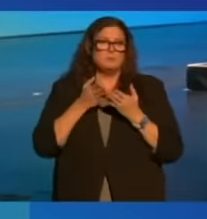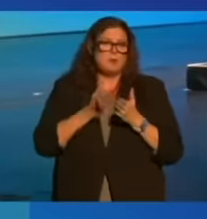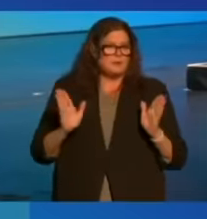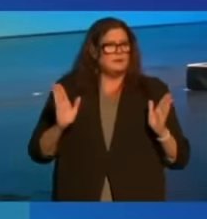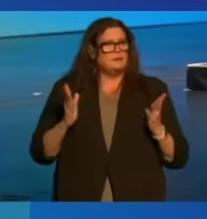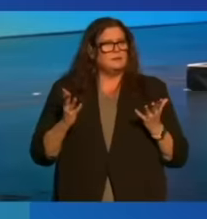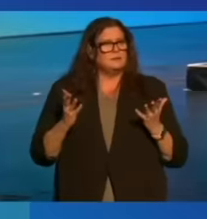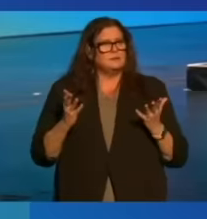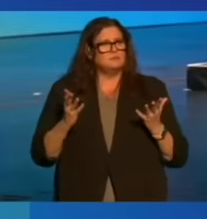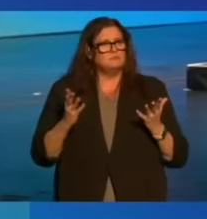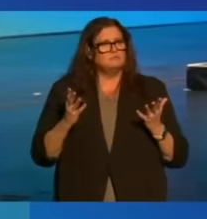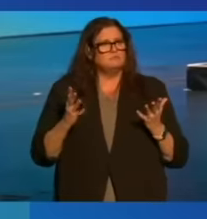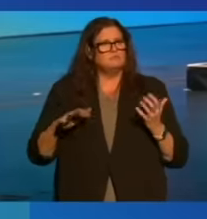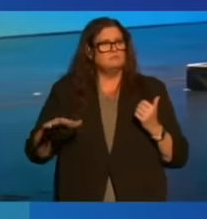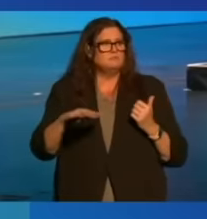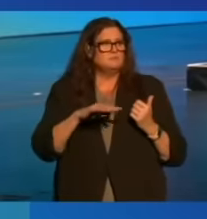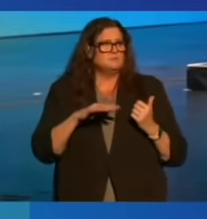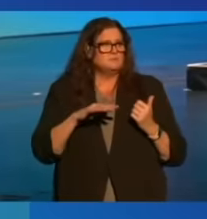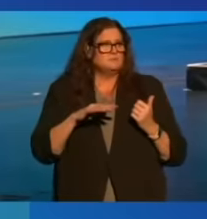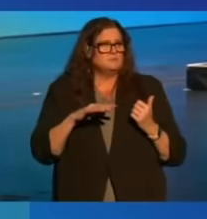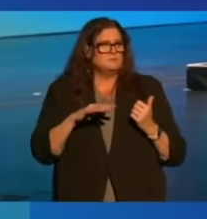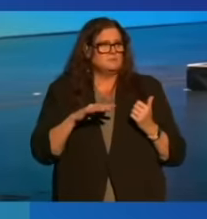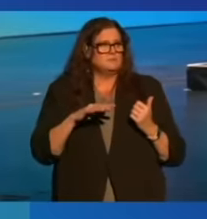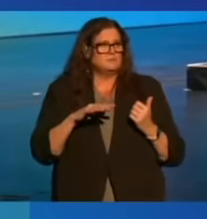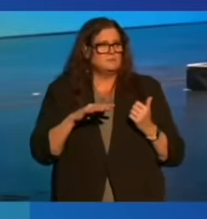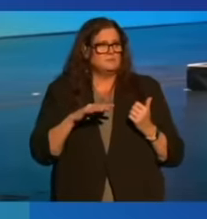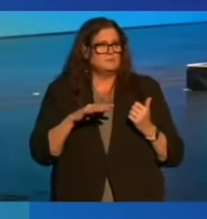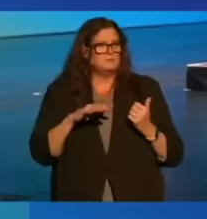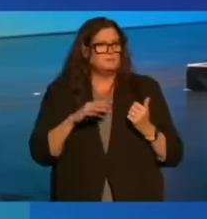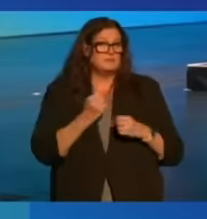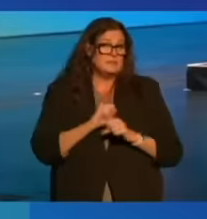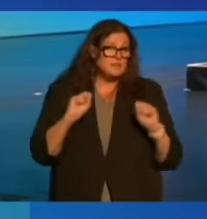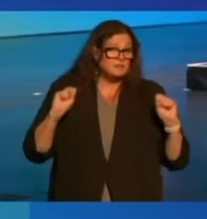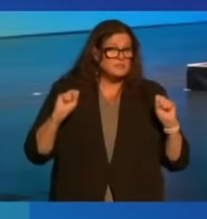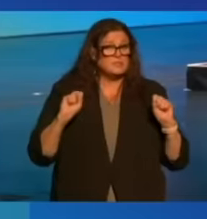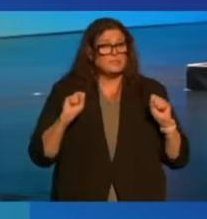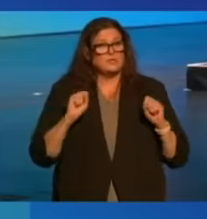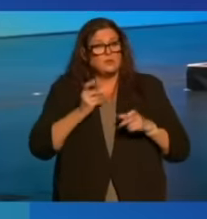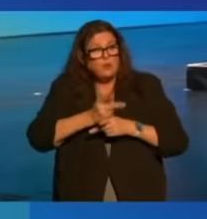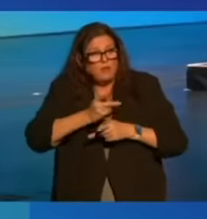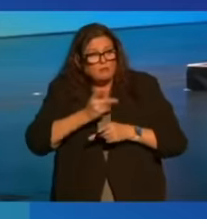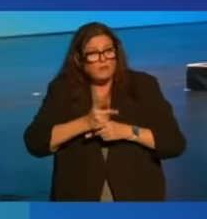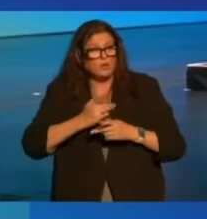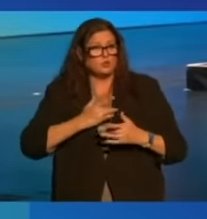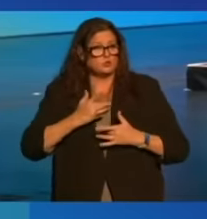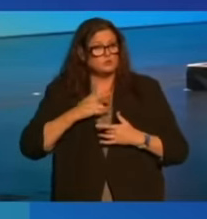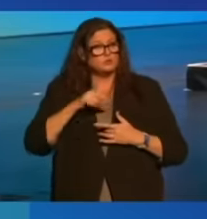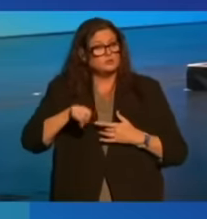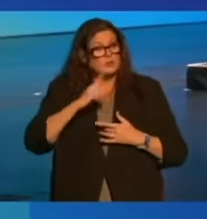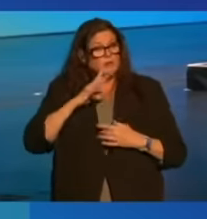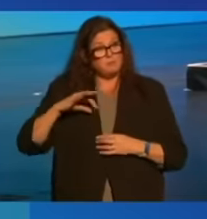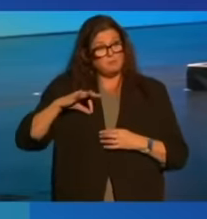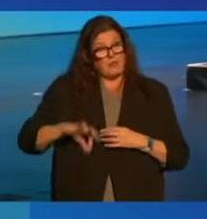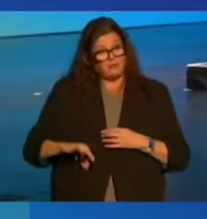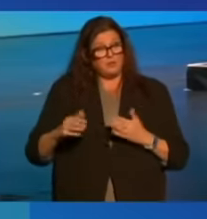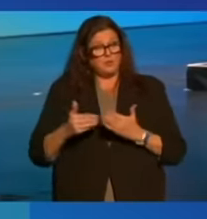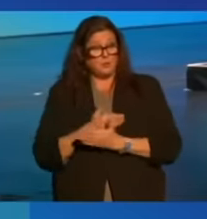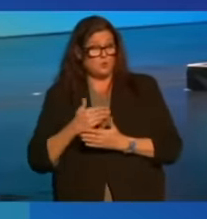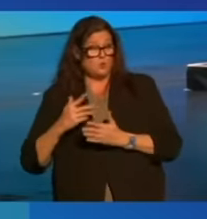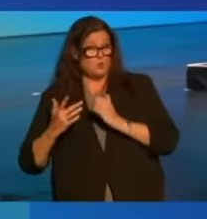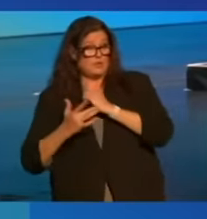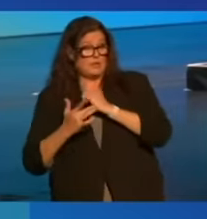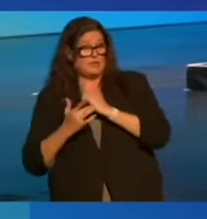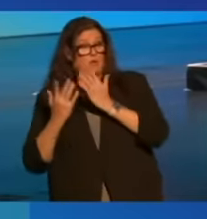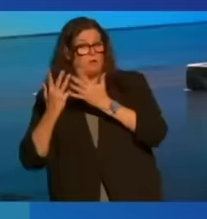safety and welfare concerns. And that the benefits of these new technologies